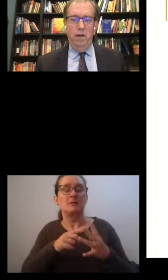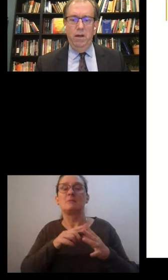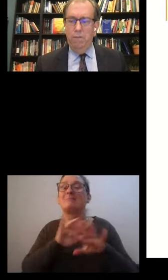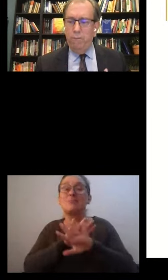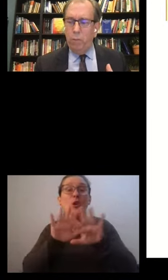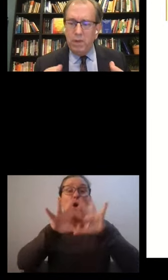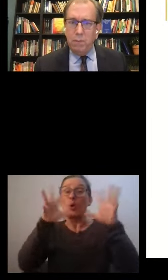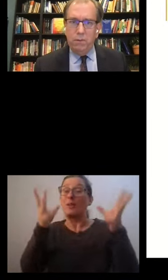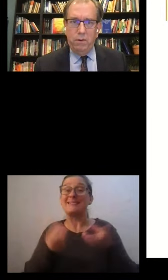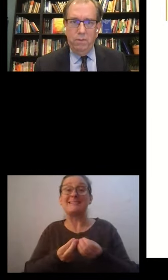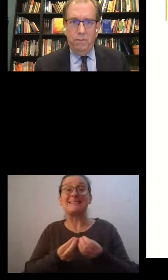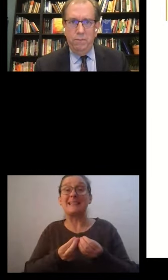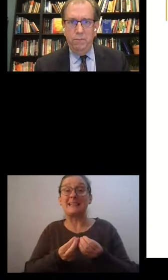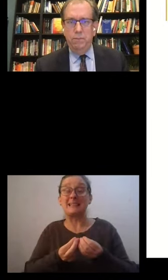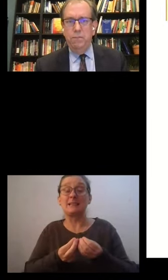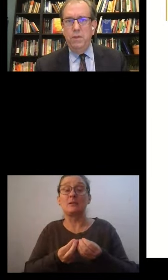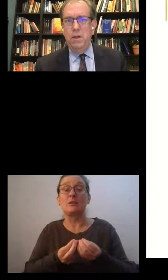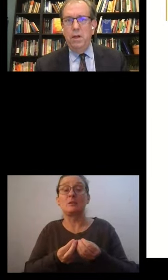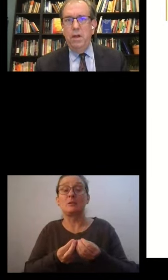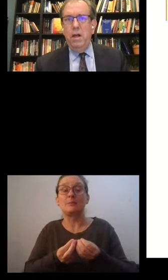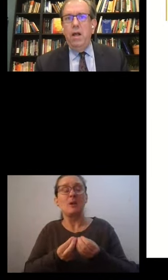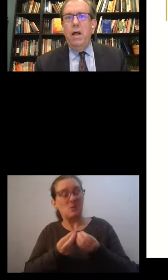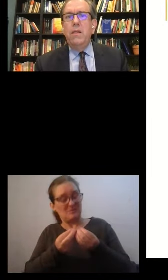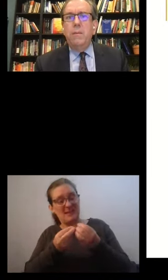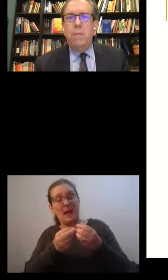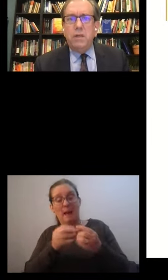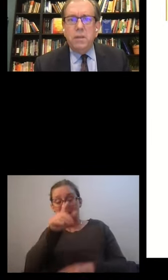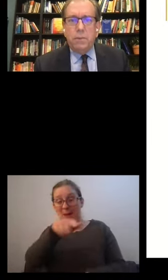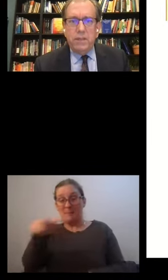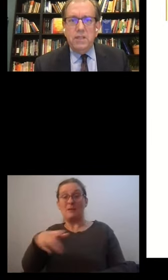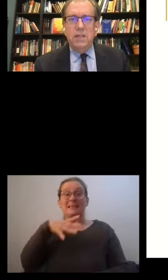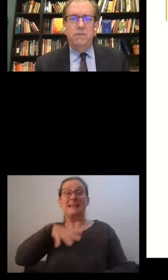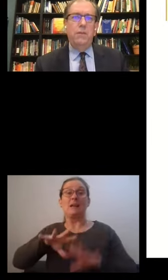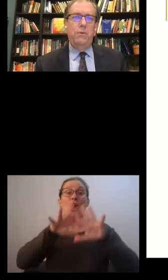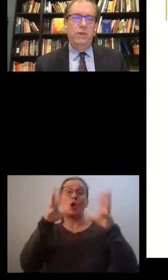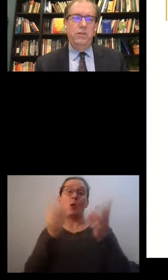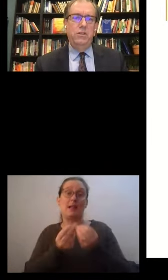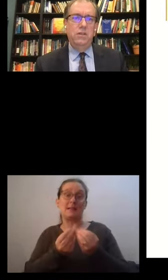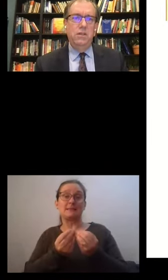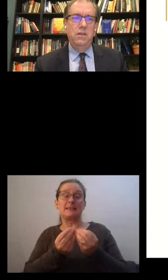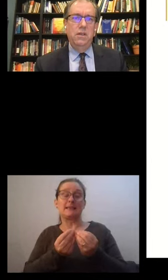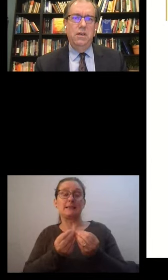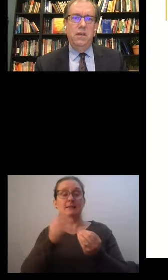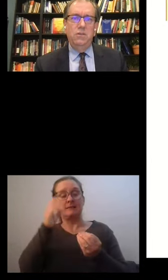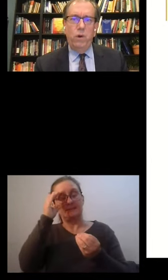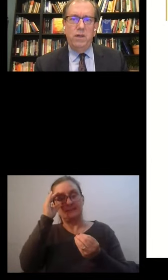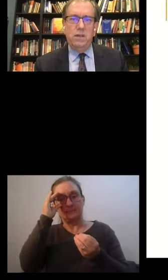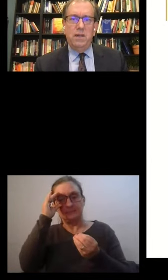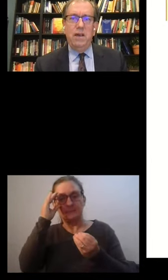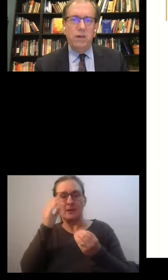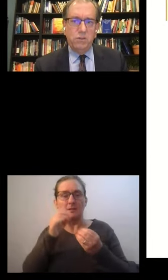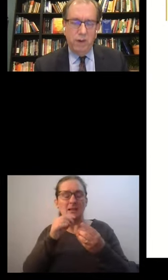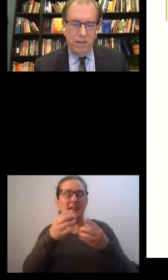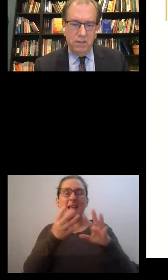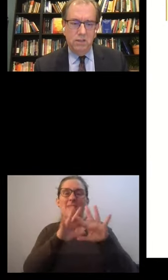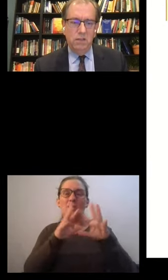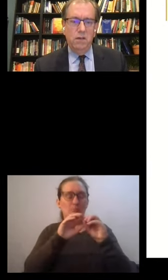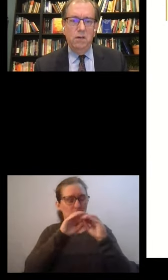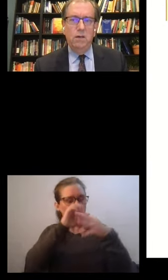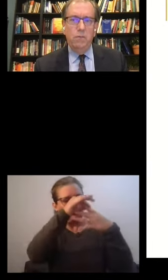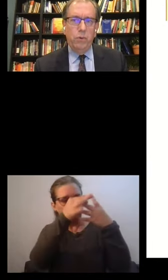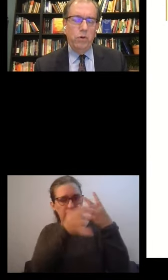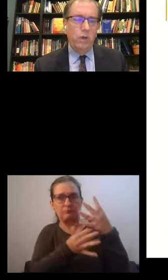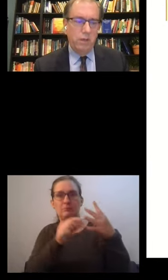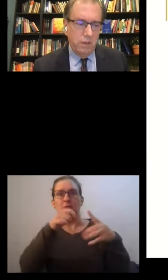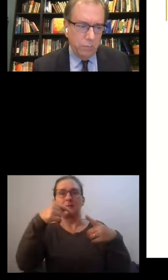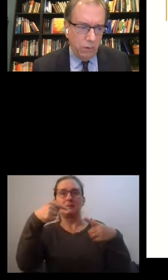for people. The multiplicity of deprivations is what characterizes